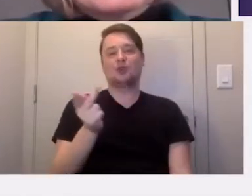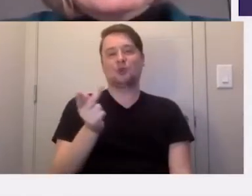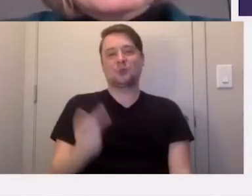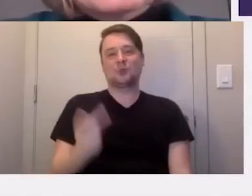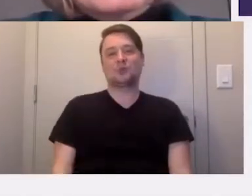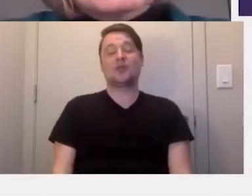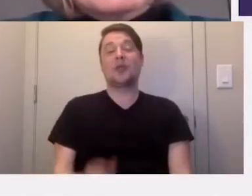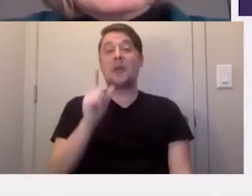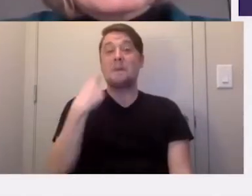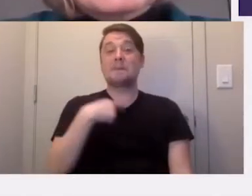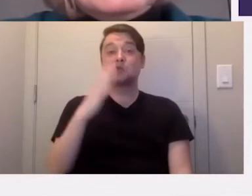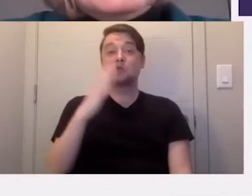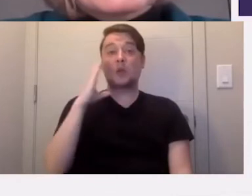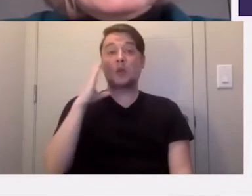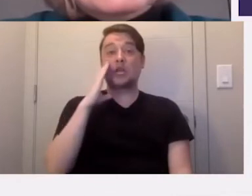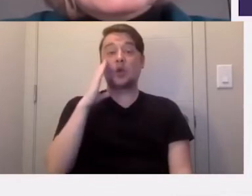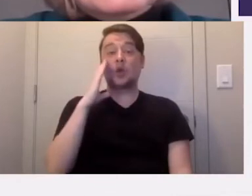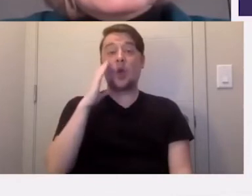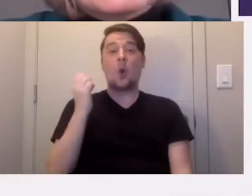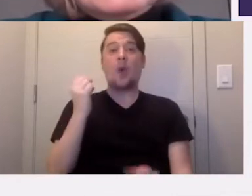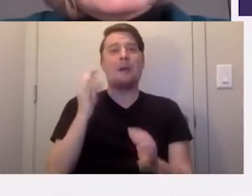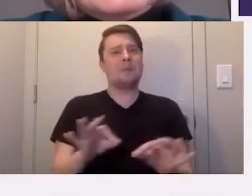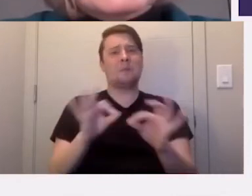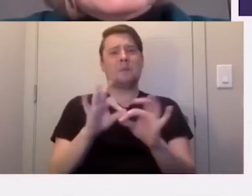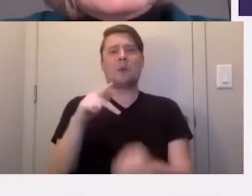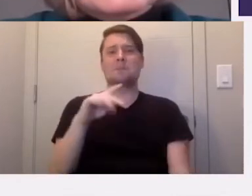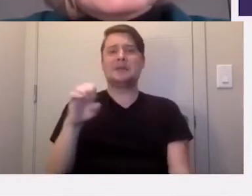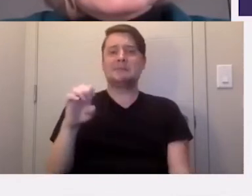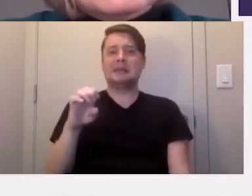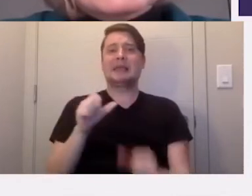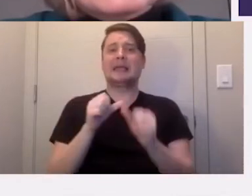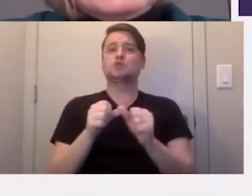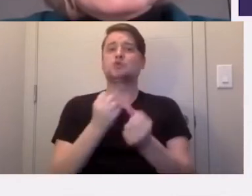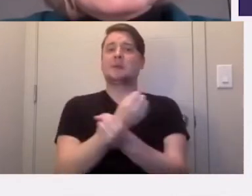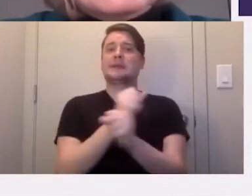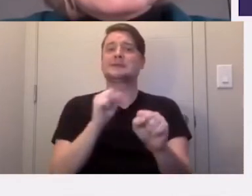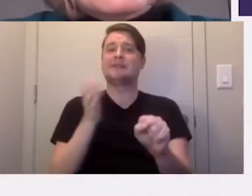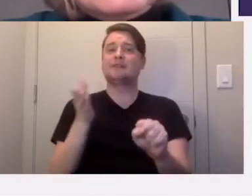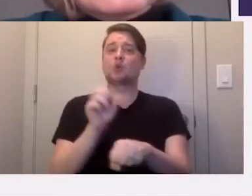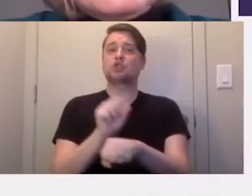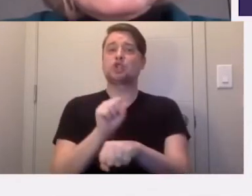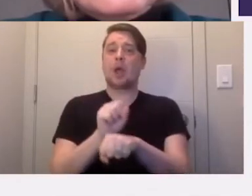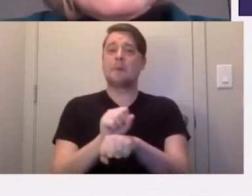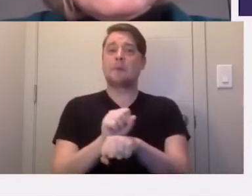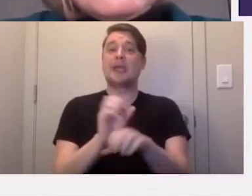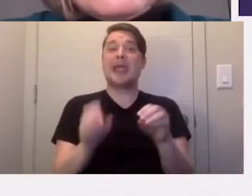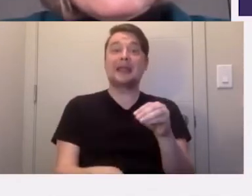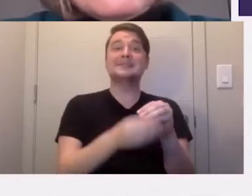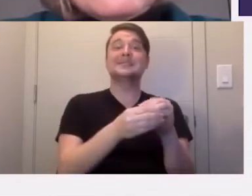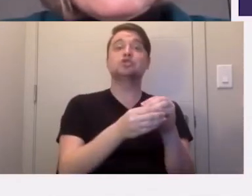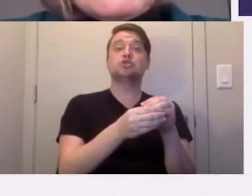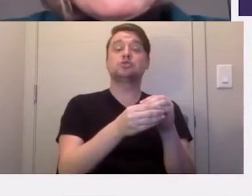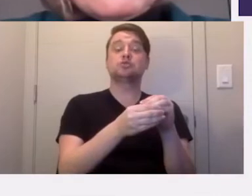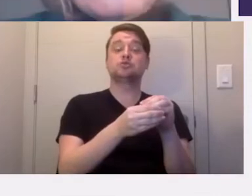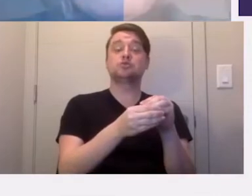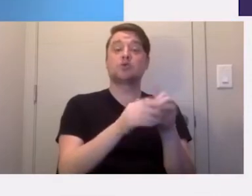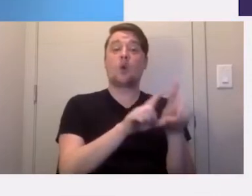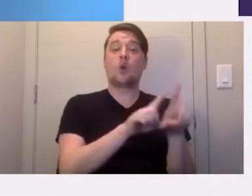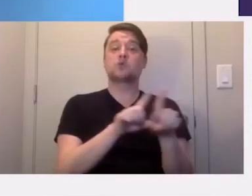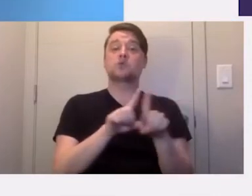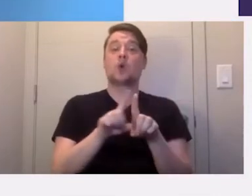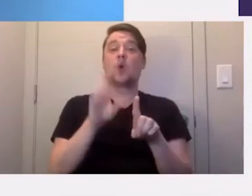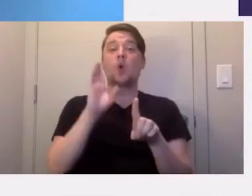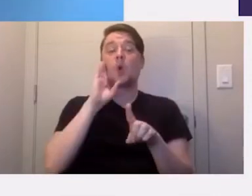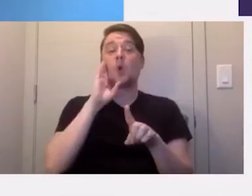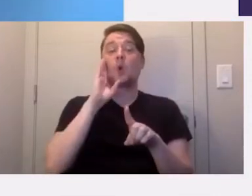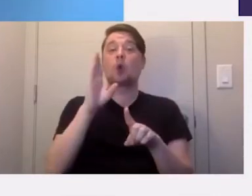Because we know how important PPE and staying safe on the job is, in addition to posting this information online, we're going